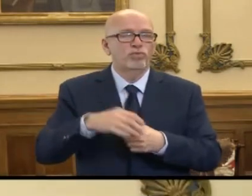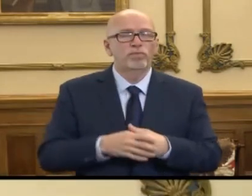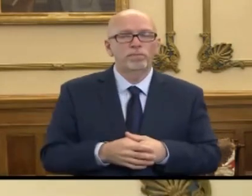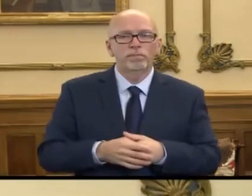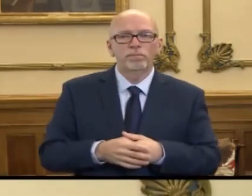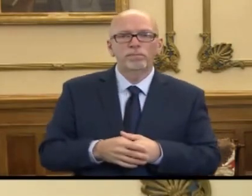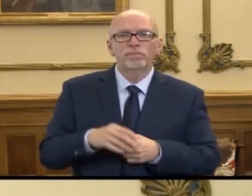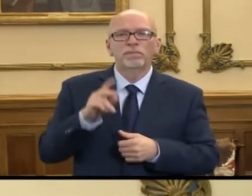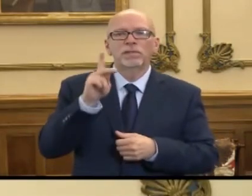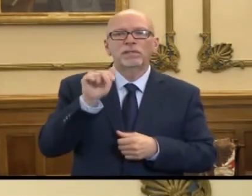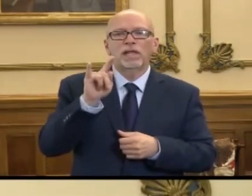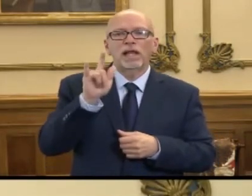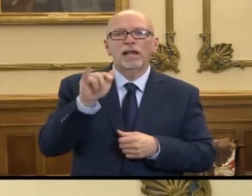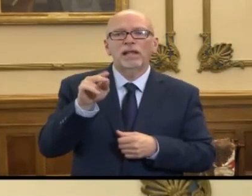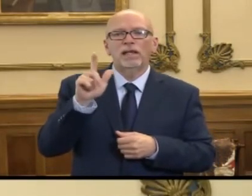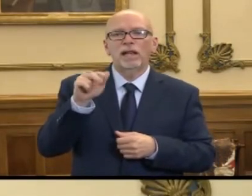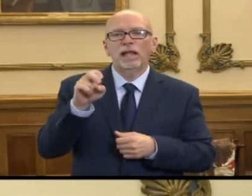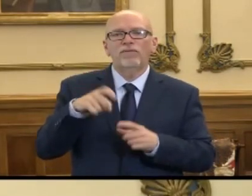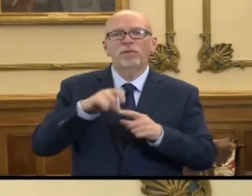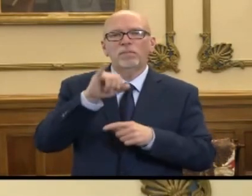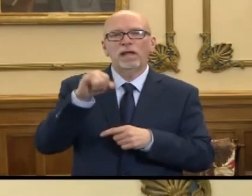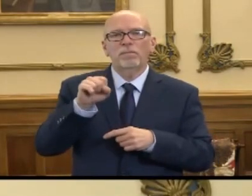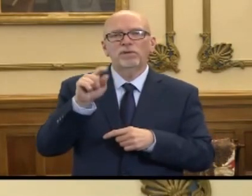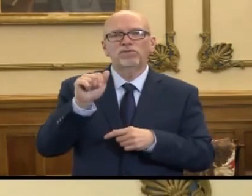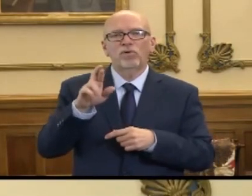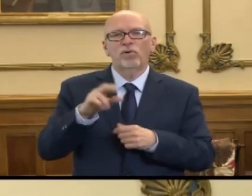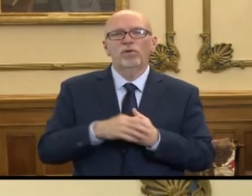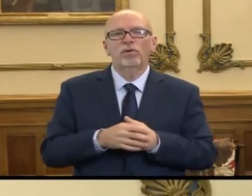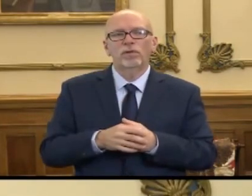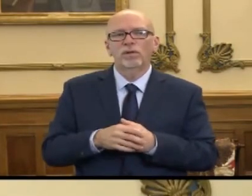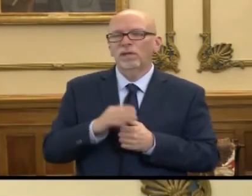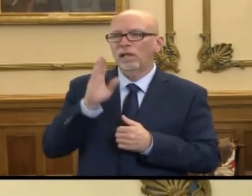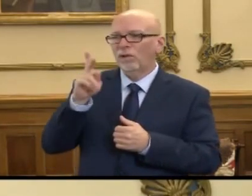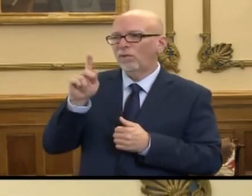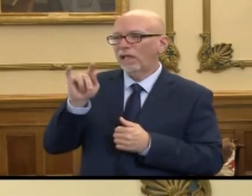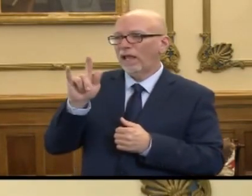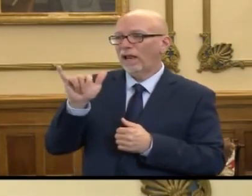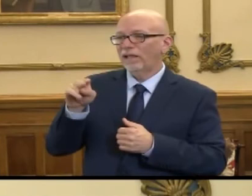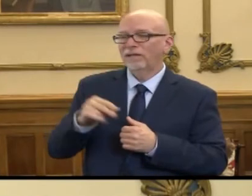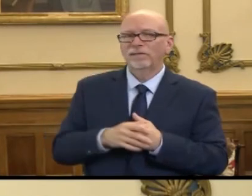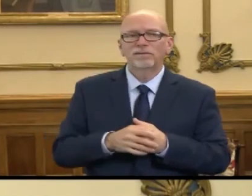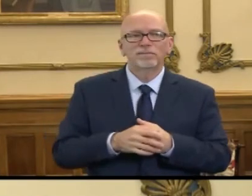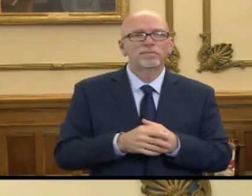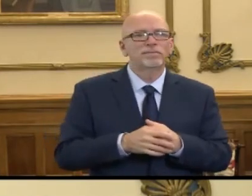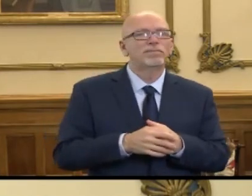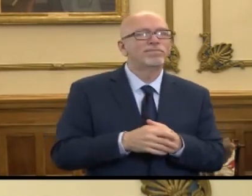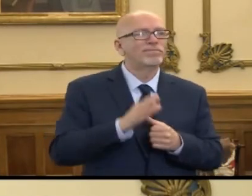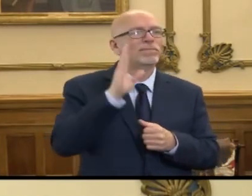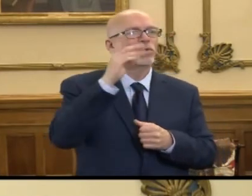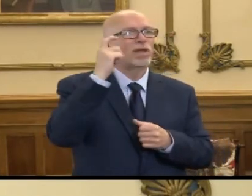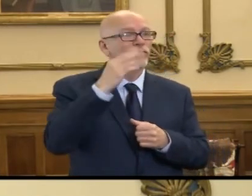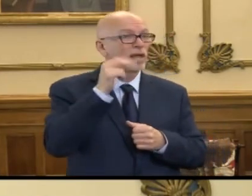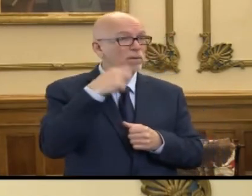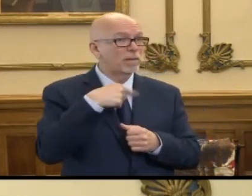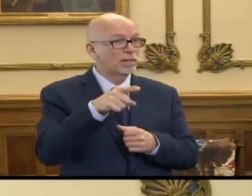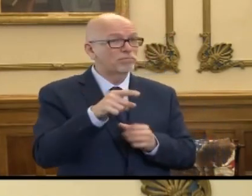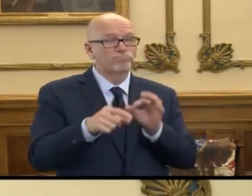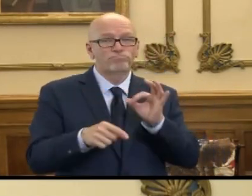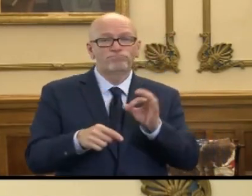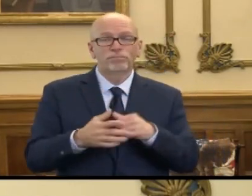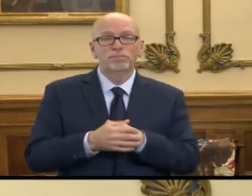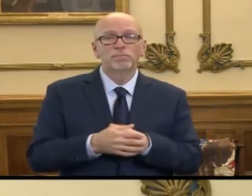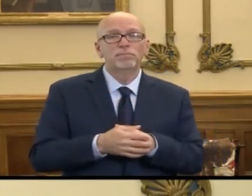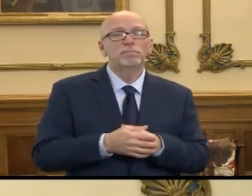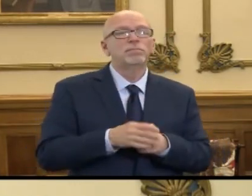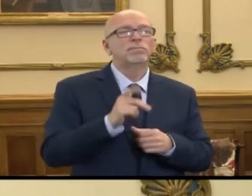Caitlin Lang, the Indianapolis Star. Hello, Caitlin. Hello, Governor. Can you hear me? Loud and clear.